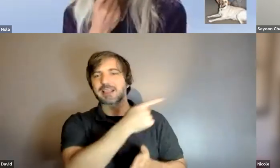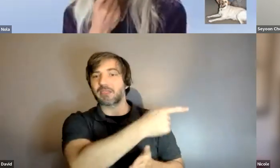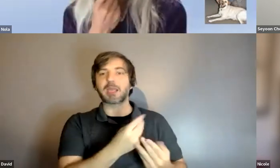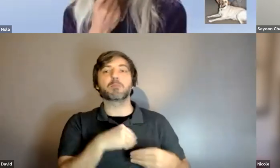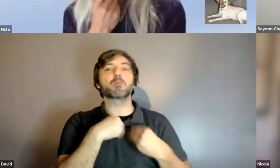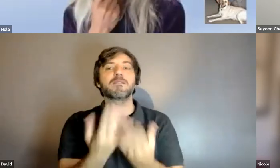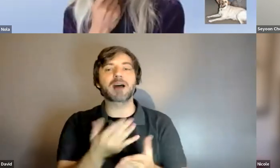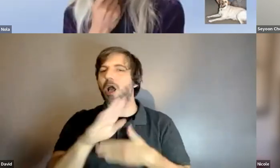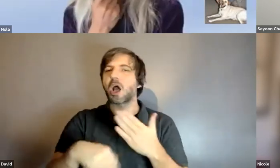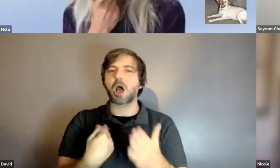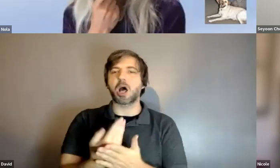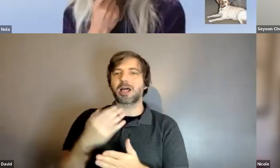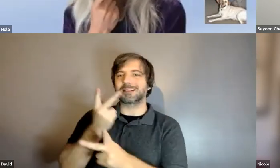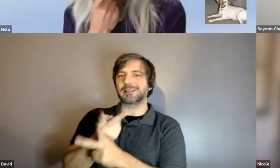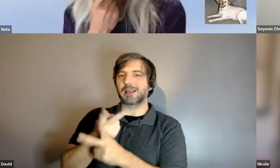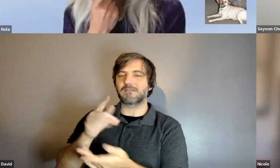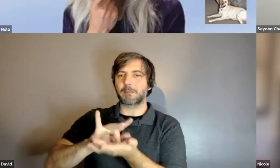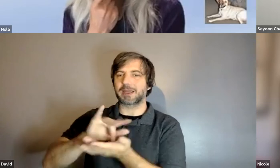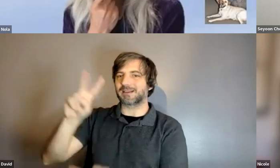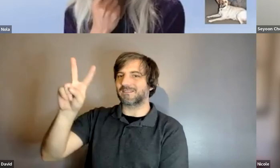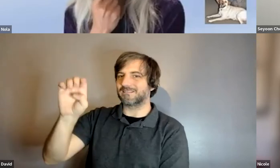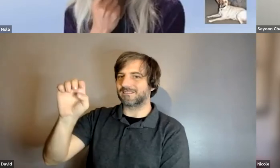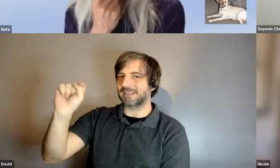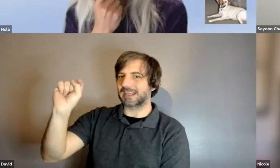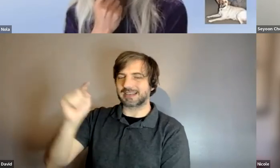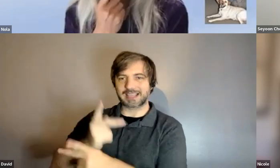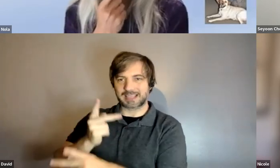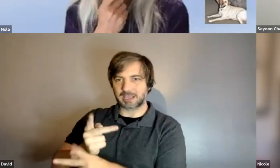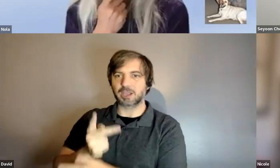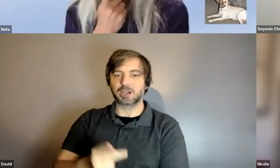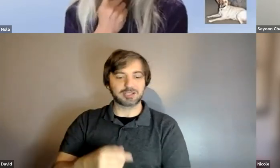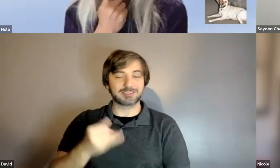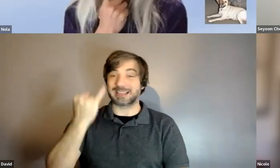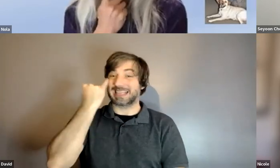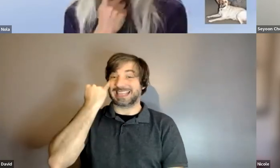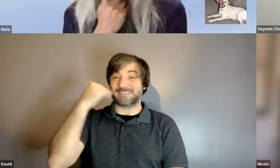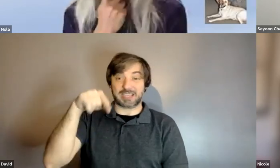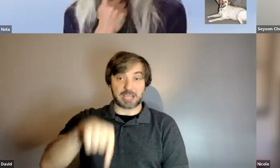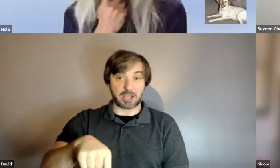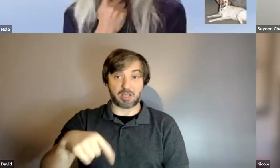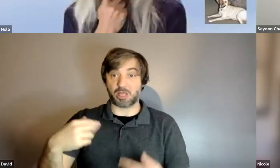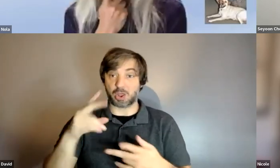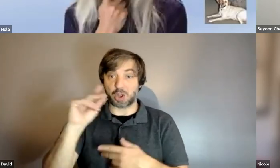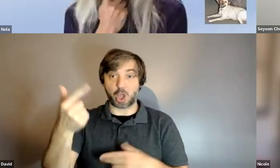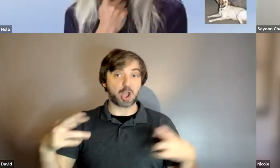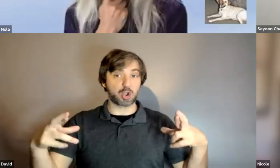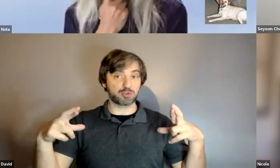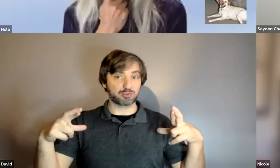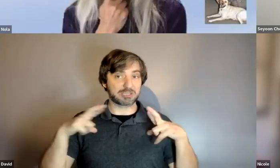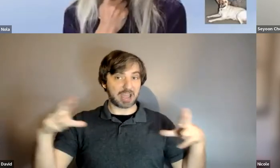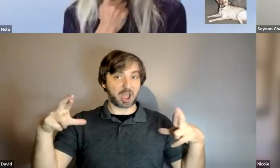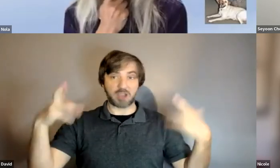from when you the minute you get your dog until even when they retire so after they retire from their guide work career